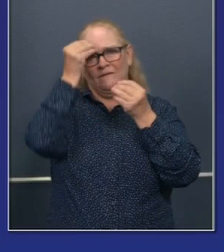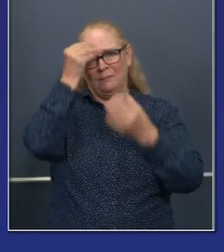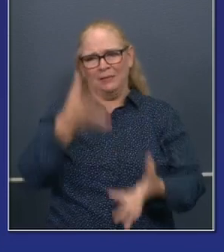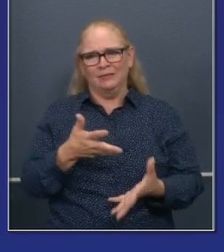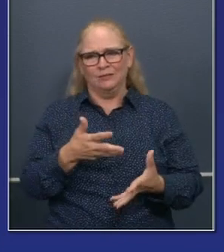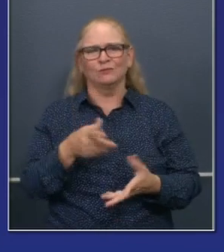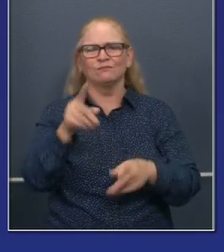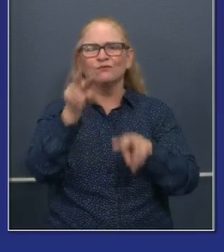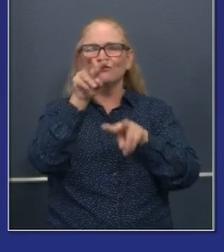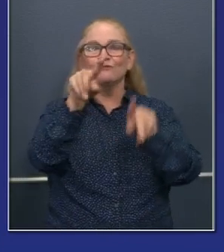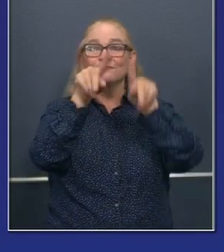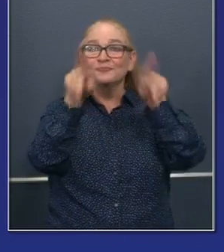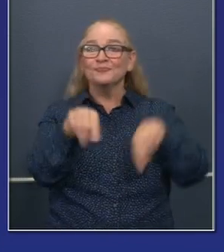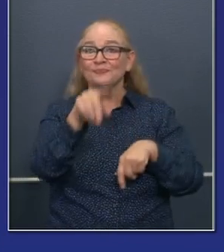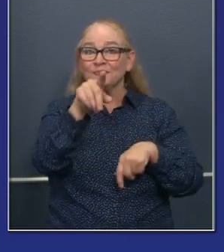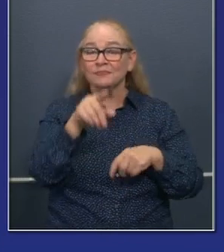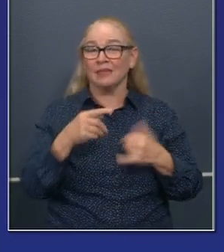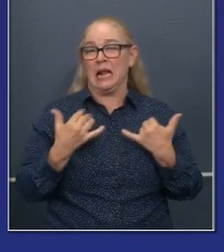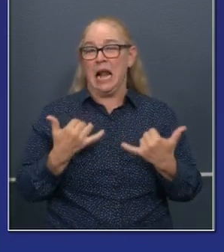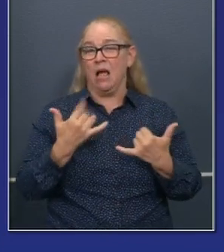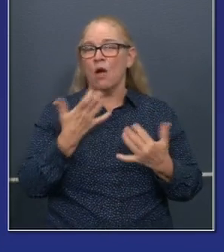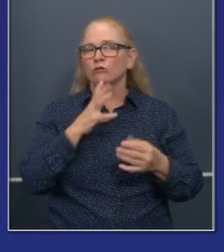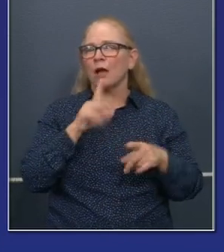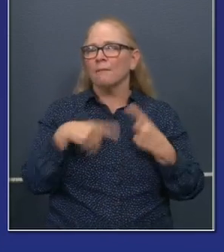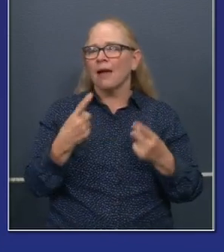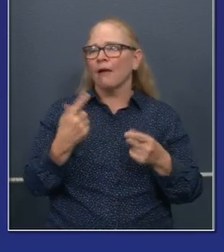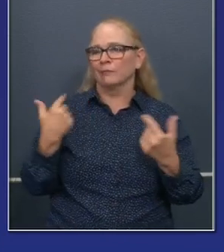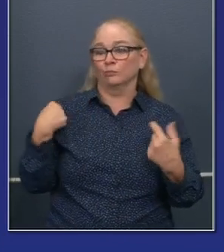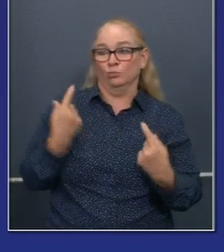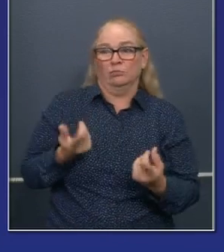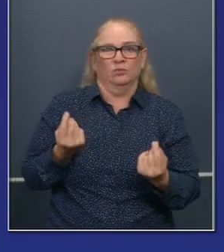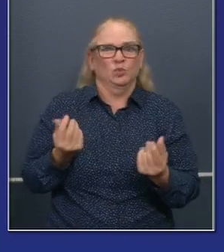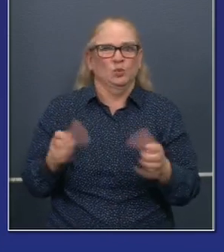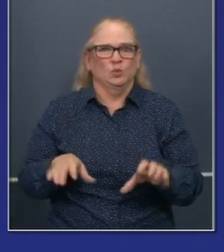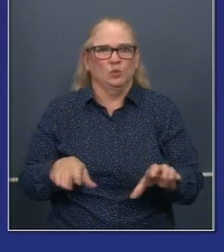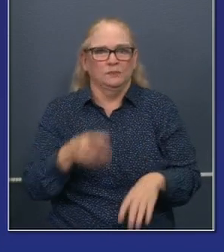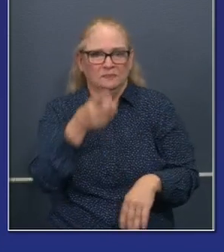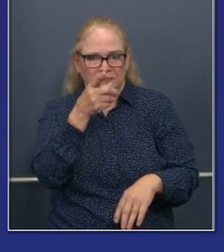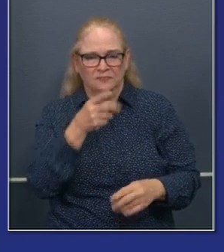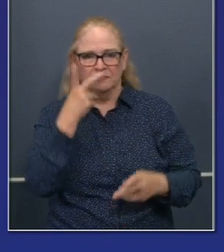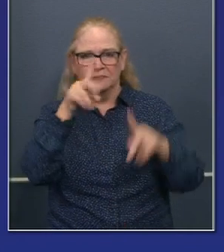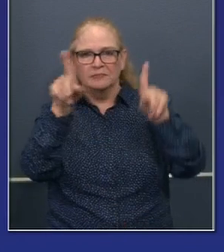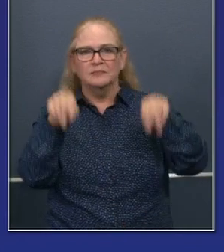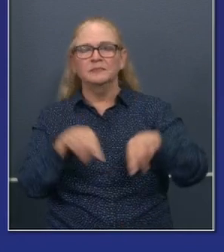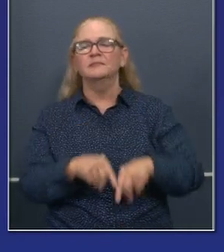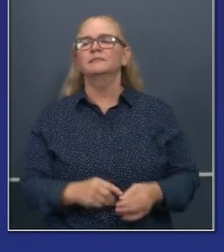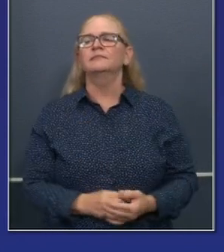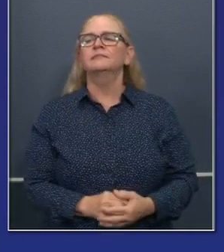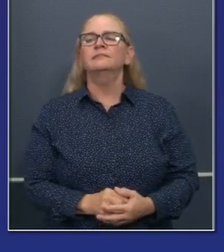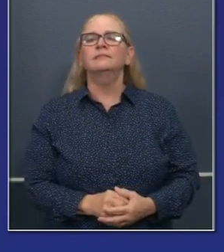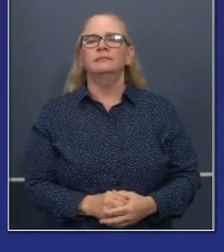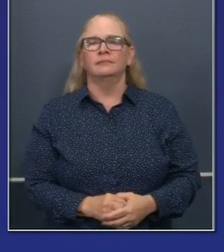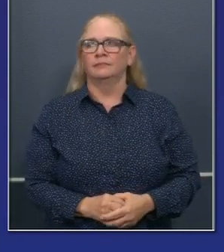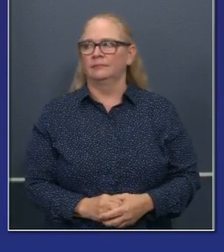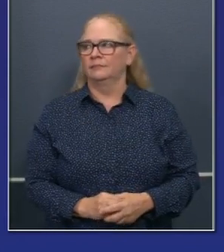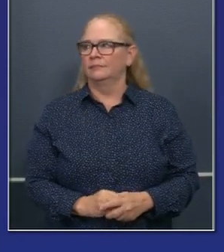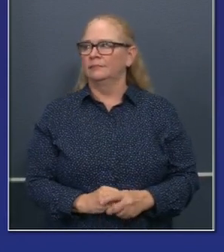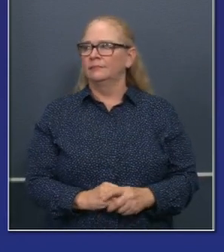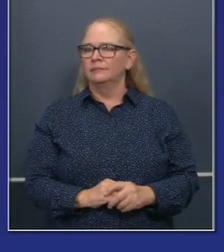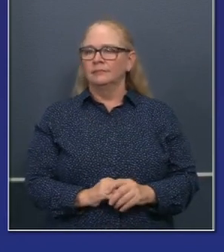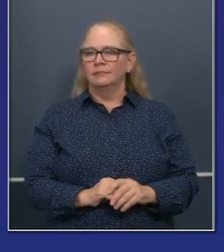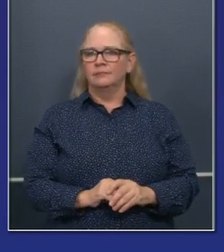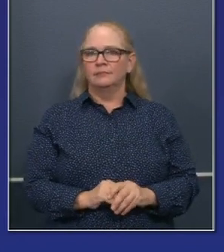Let's talk about these efforts. One of the most important things we can do area where I think we have clarity in terms of common ground with